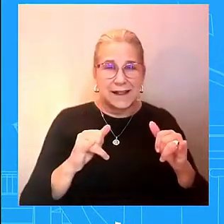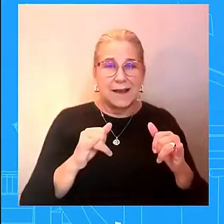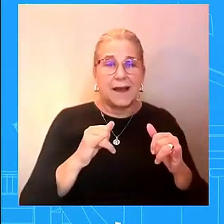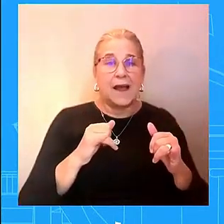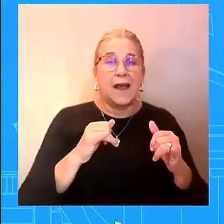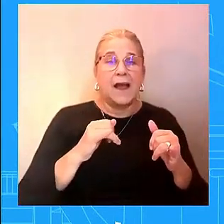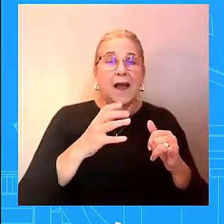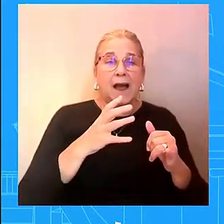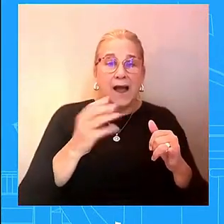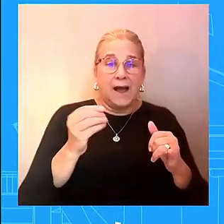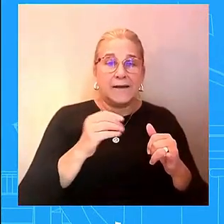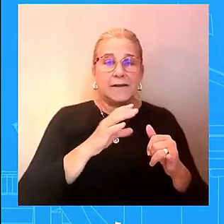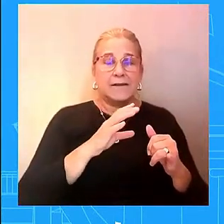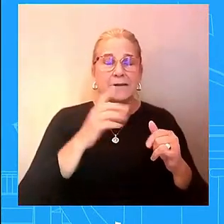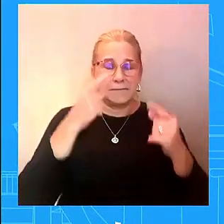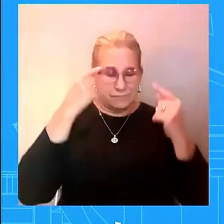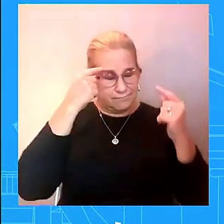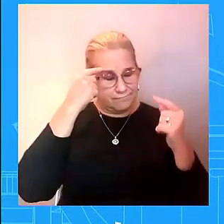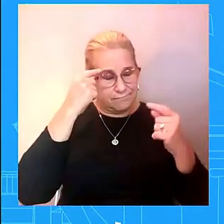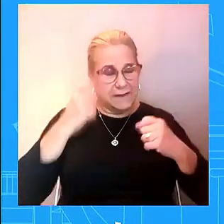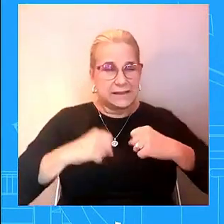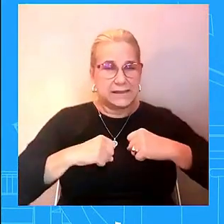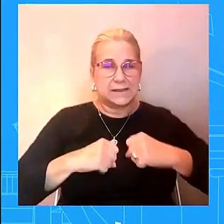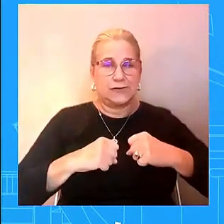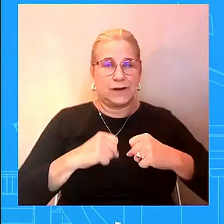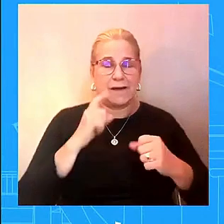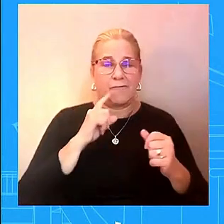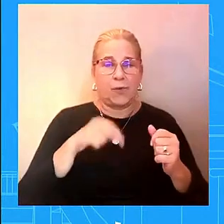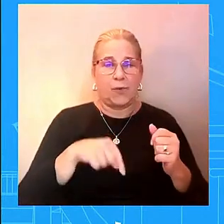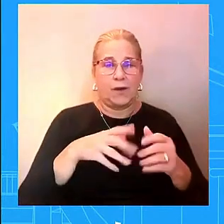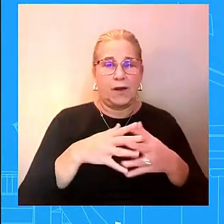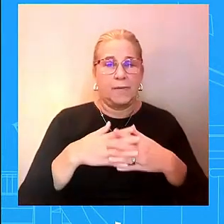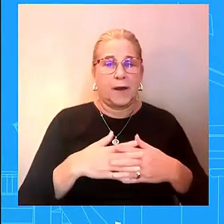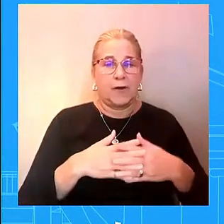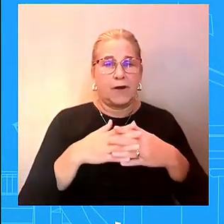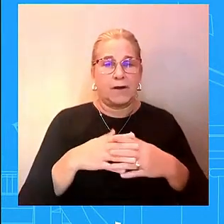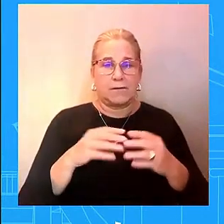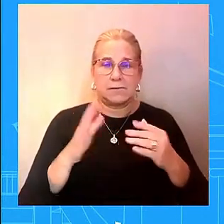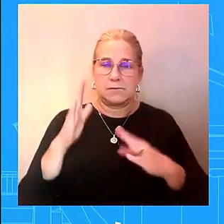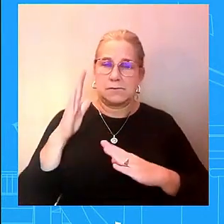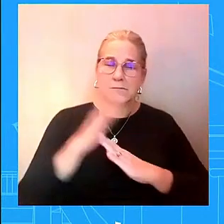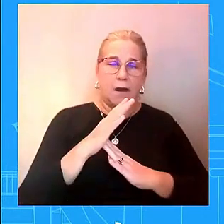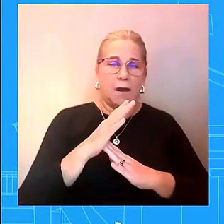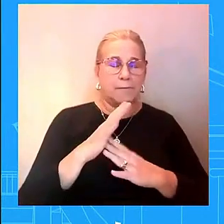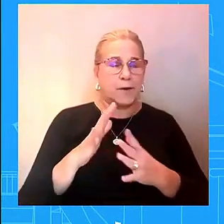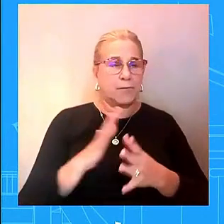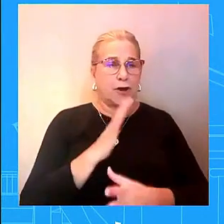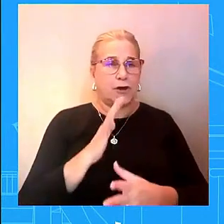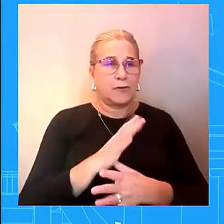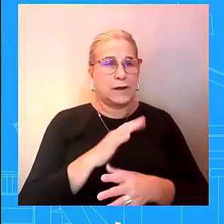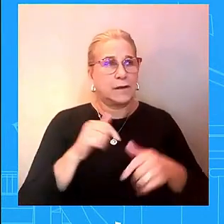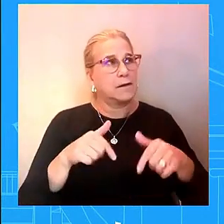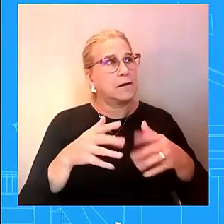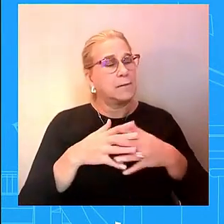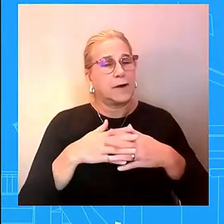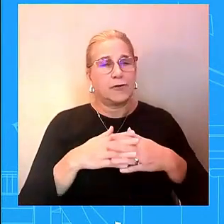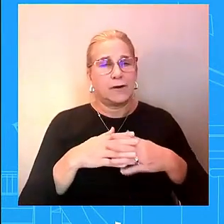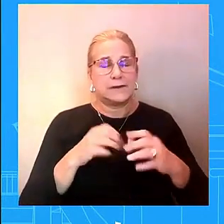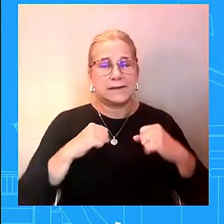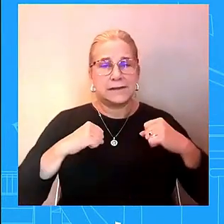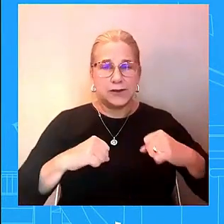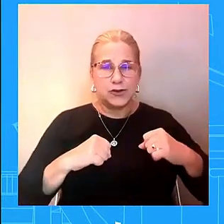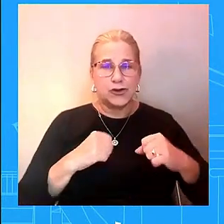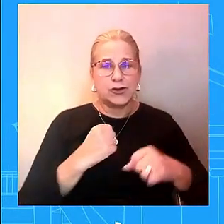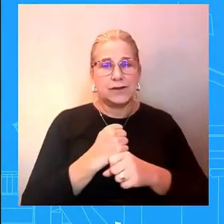as well uh and uh don't have i don't want to get ahead of where he's going to be if he's going to be here or not we'll have more to share as we get